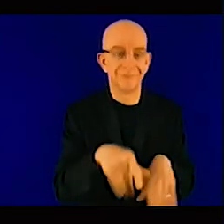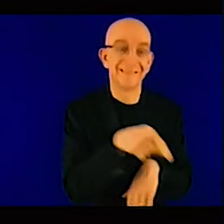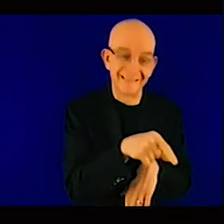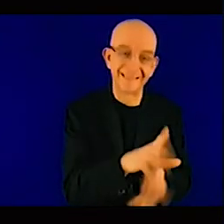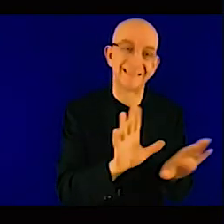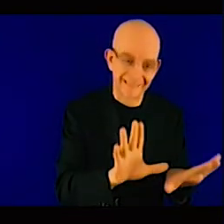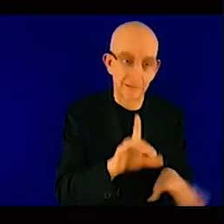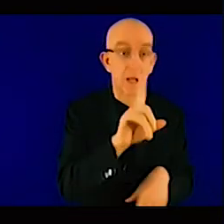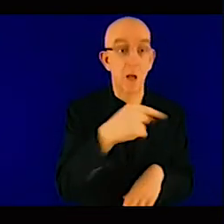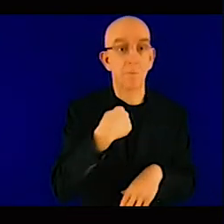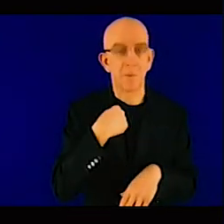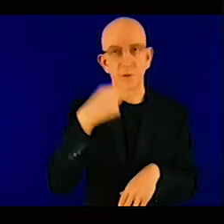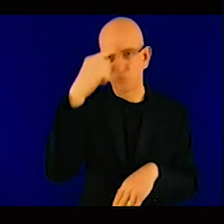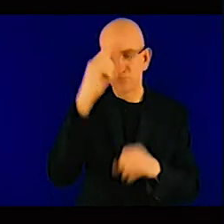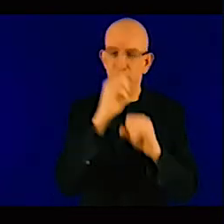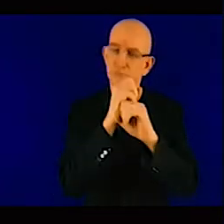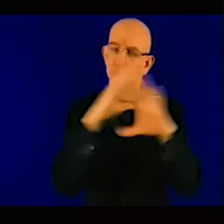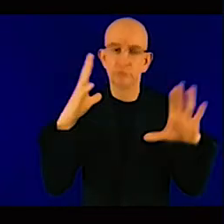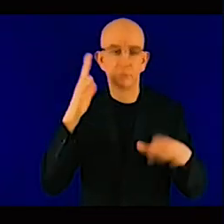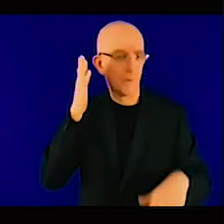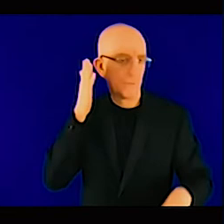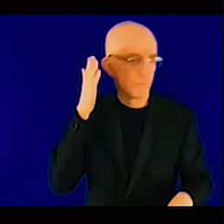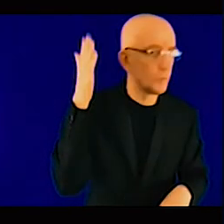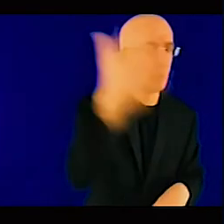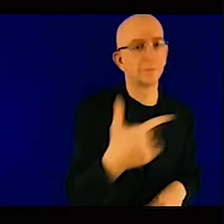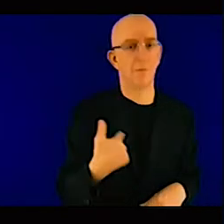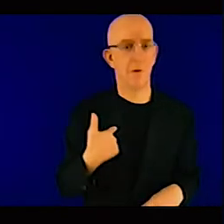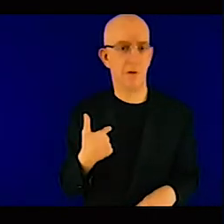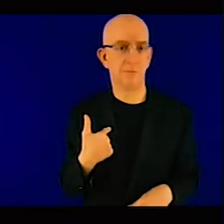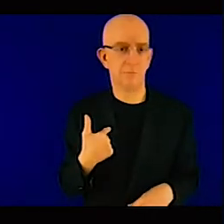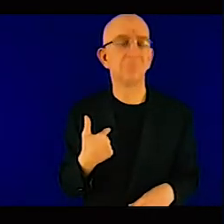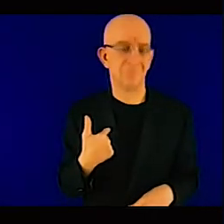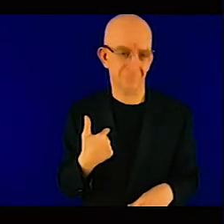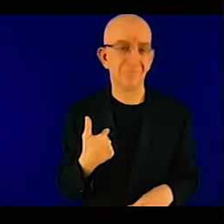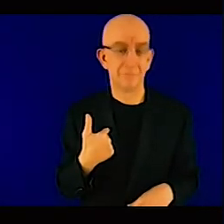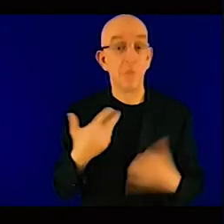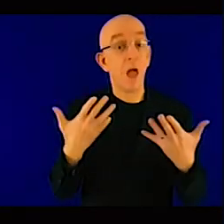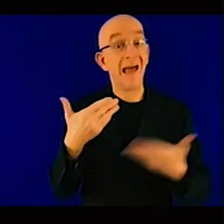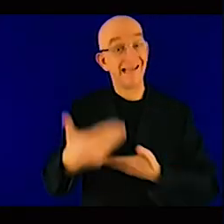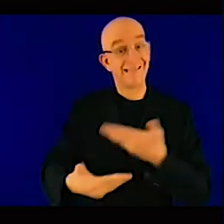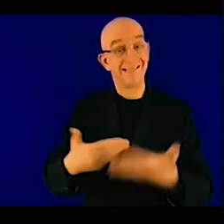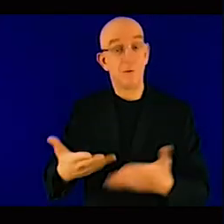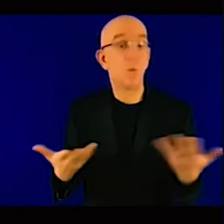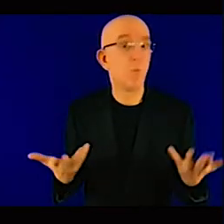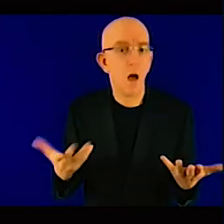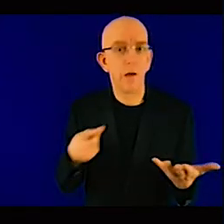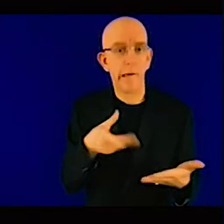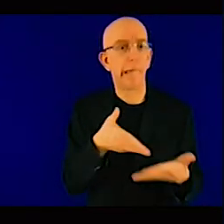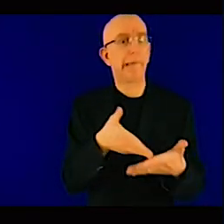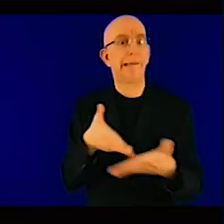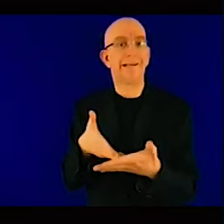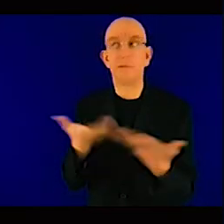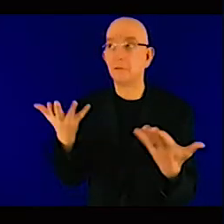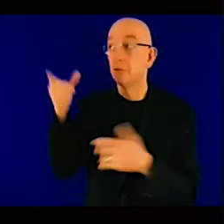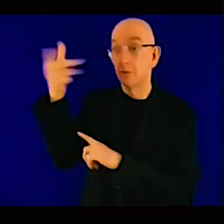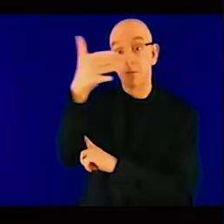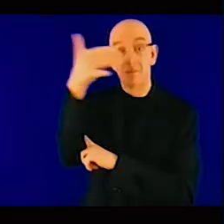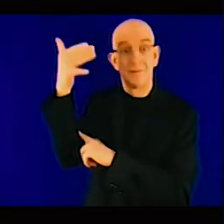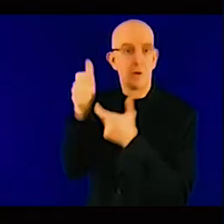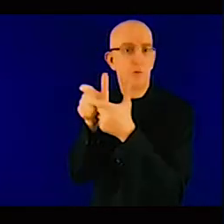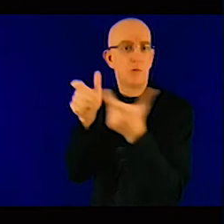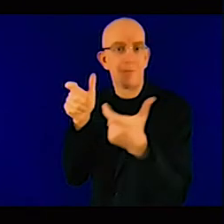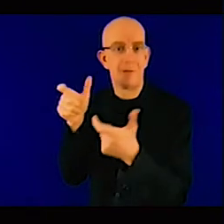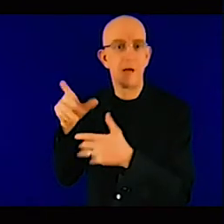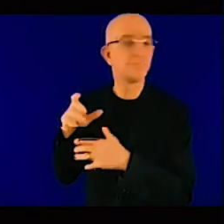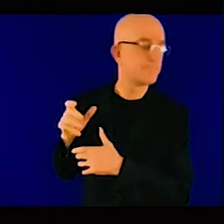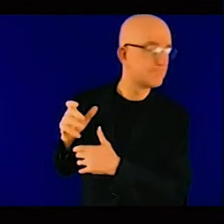sector one is these projects take time if you look at a big big sort of if somebody is saying okay I